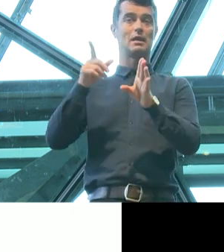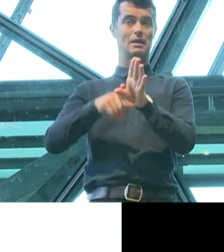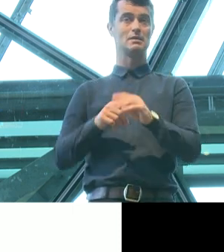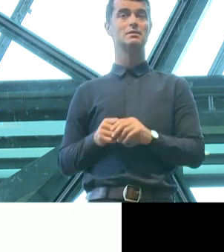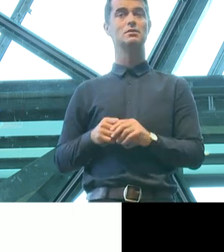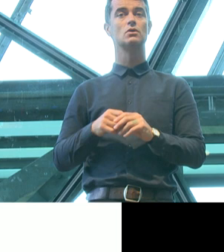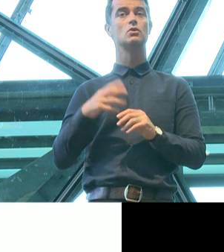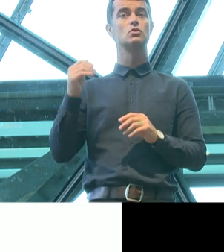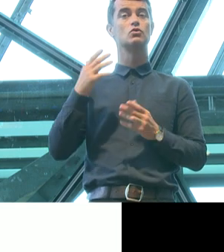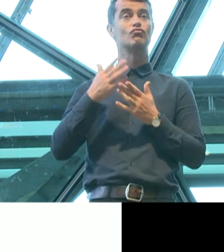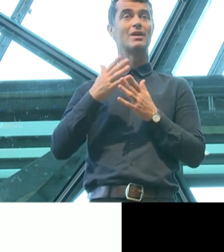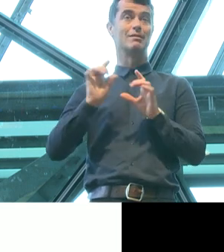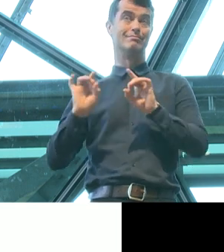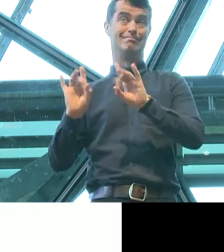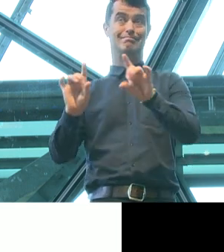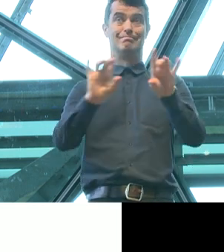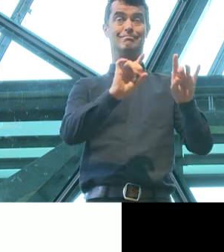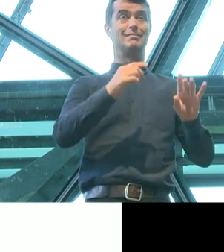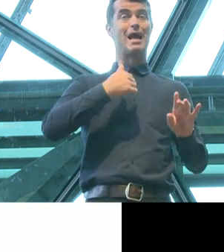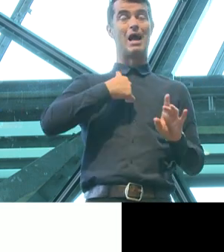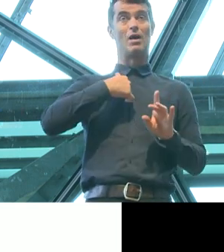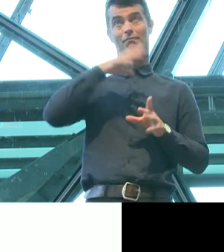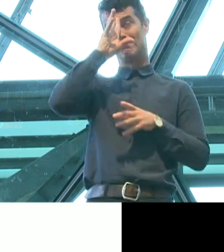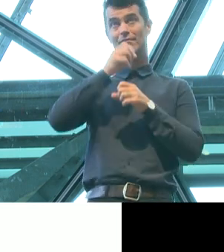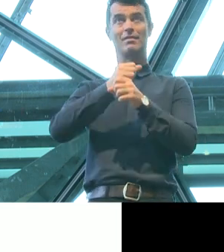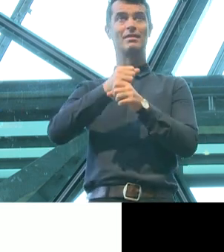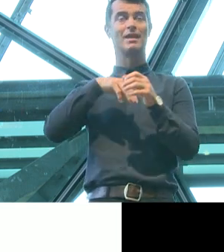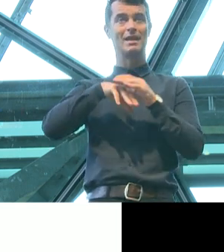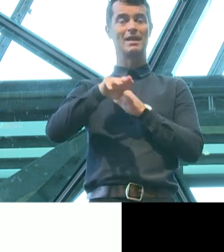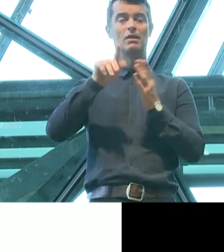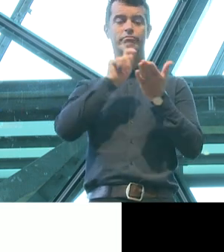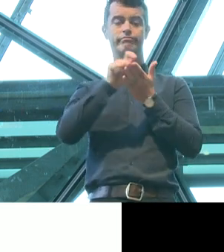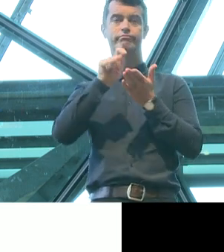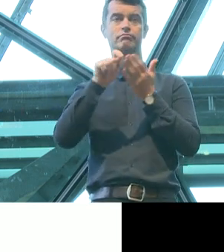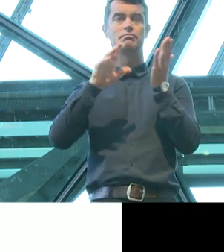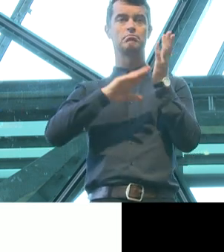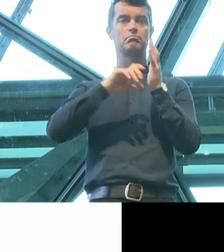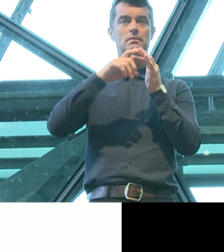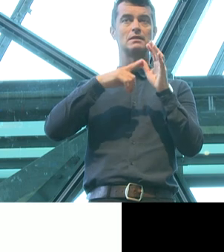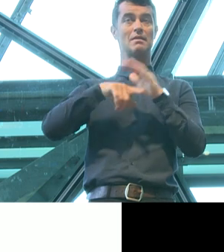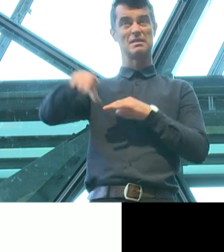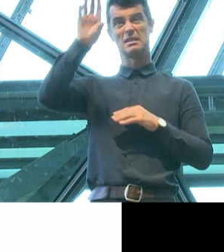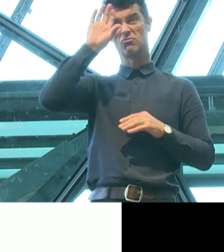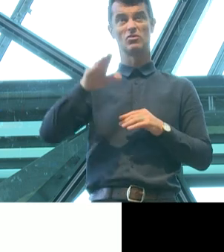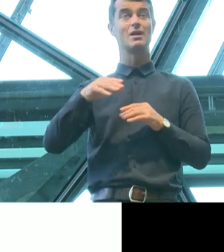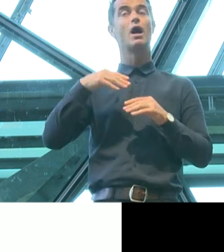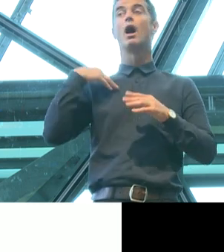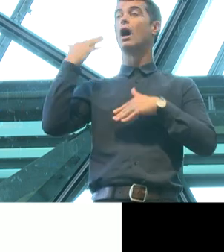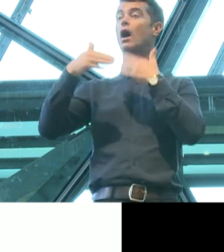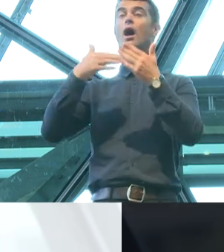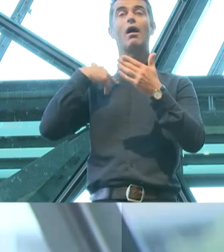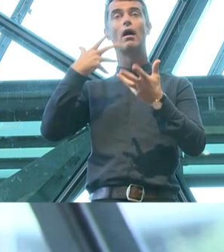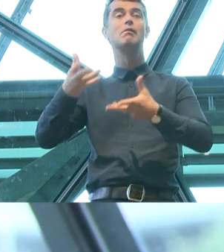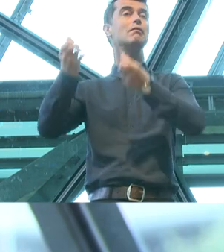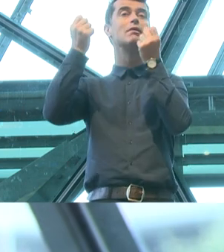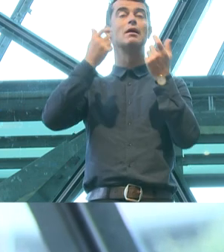should shake our faith in journalism and media in this country. And along the way, I actually discovered some unexpected surprises, like the